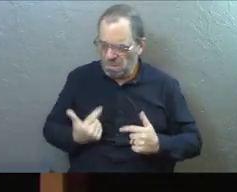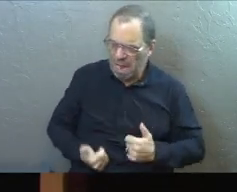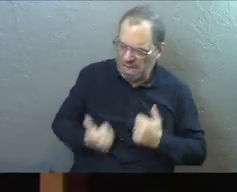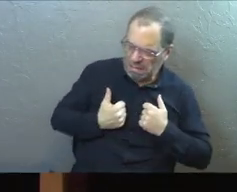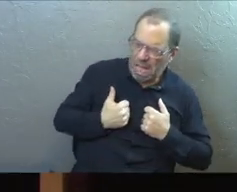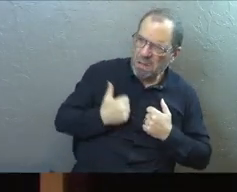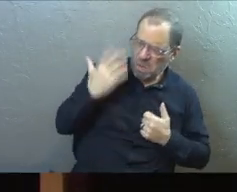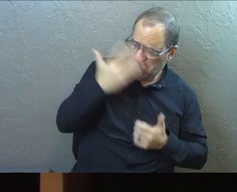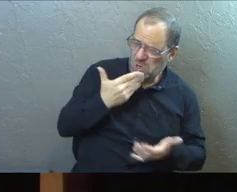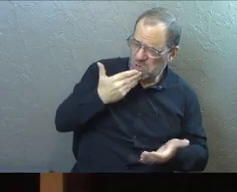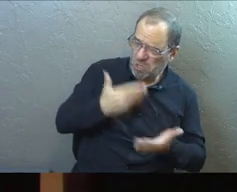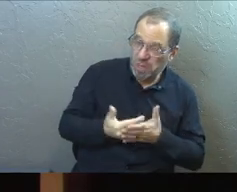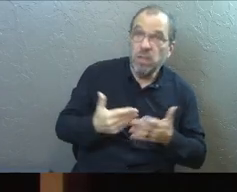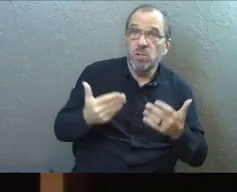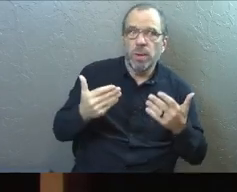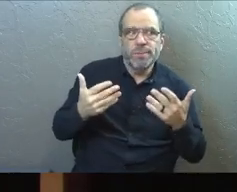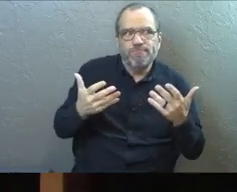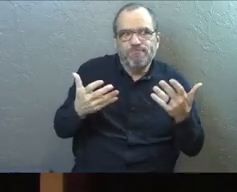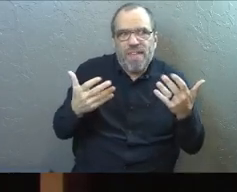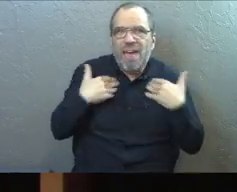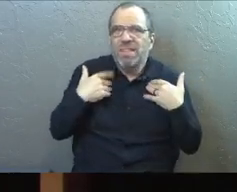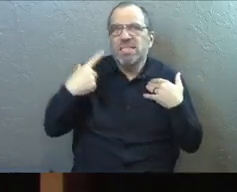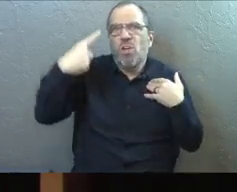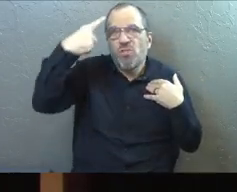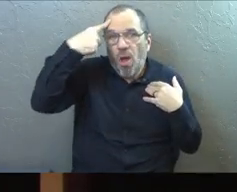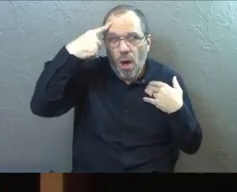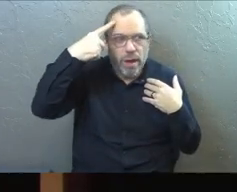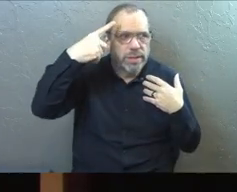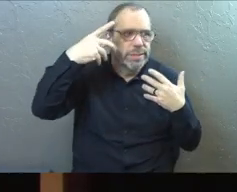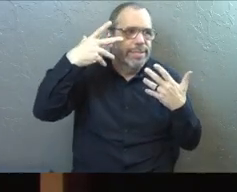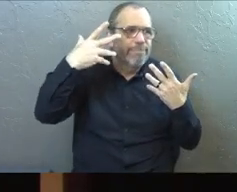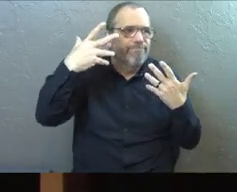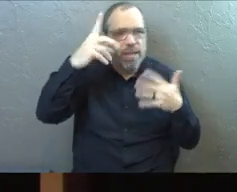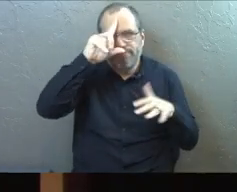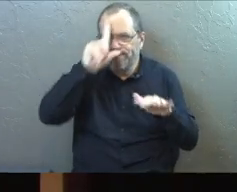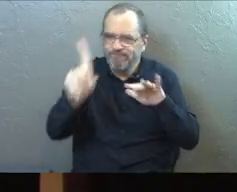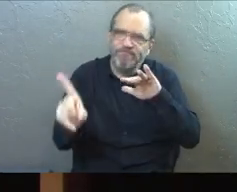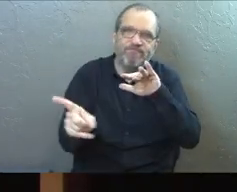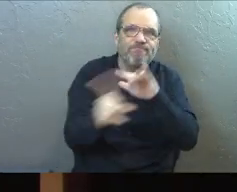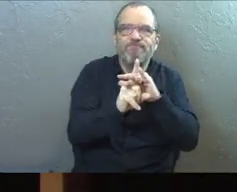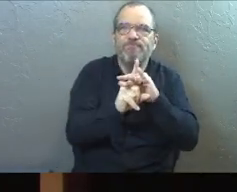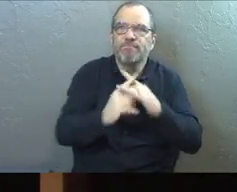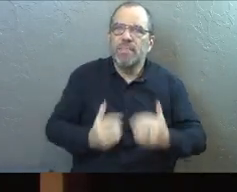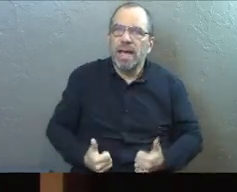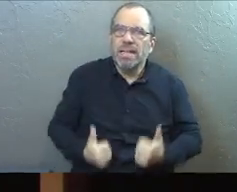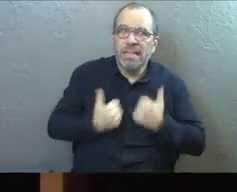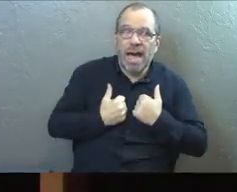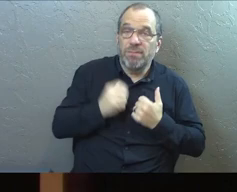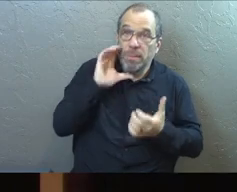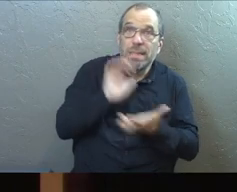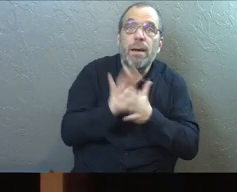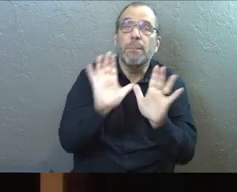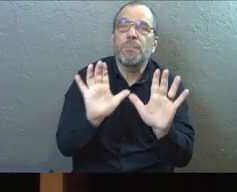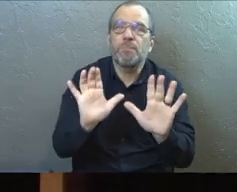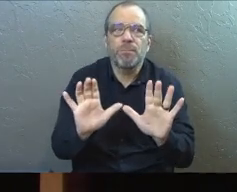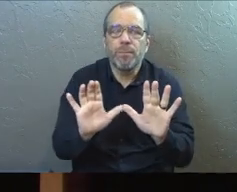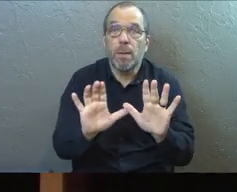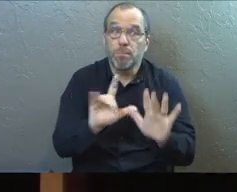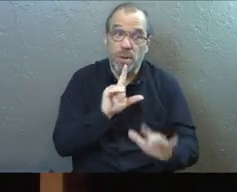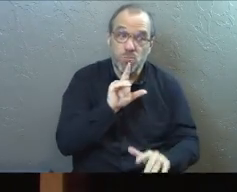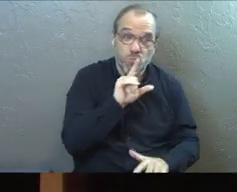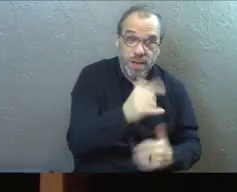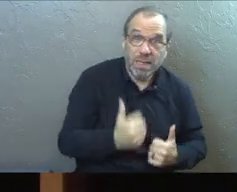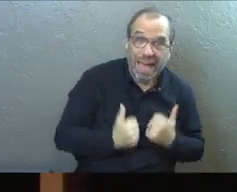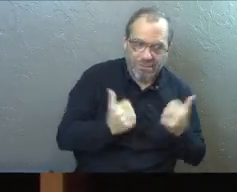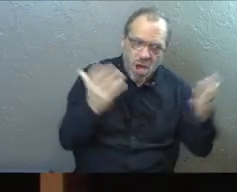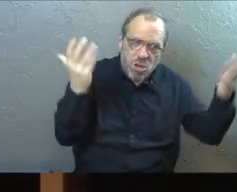life looks pretty good. And we start to have these thoughts and have these things that kind of pop up in our life that we believe. But there's this reality